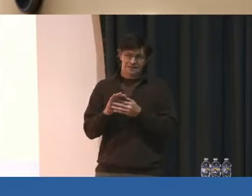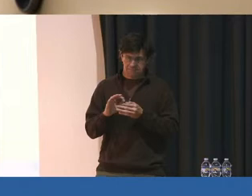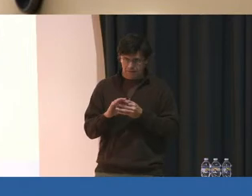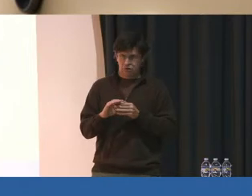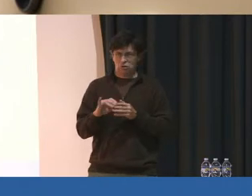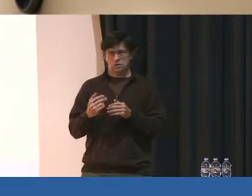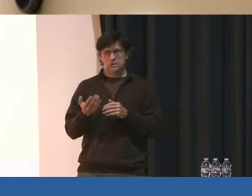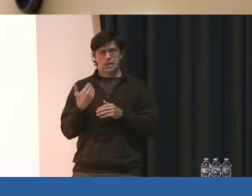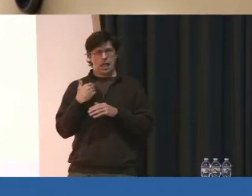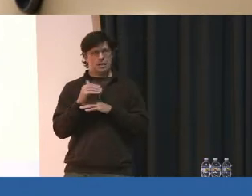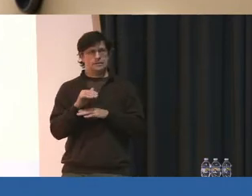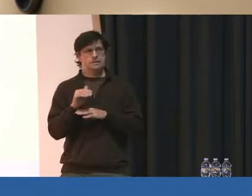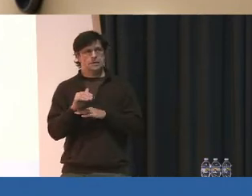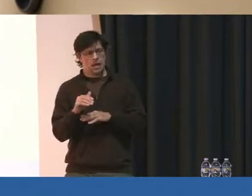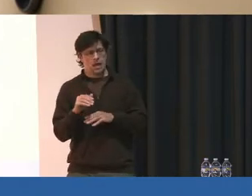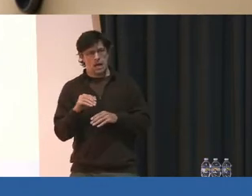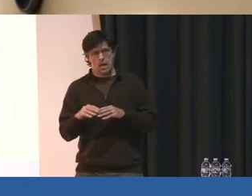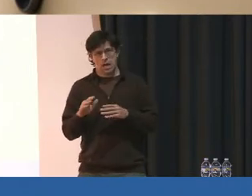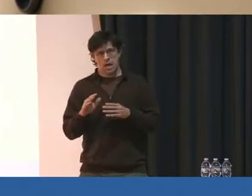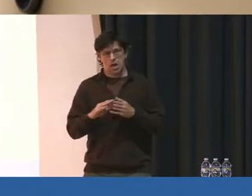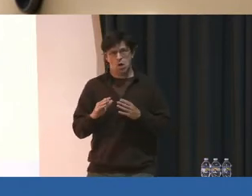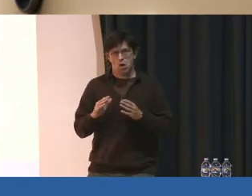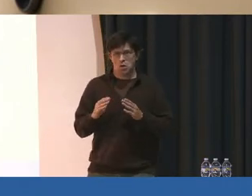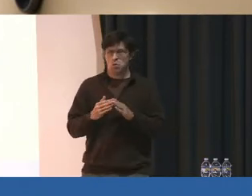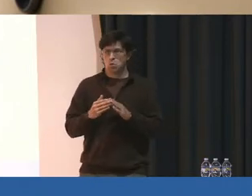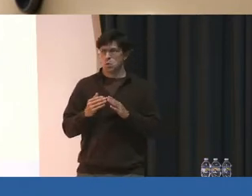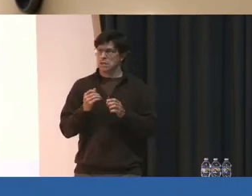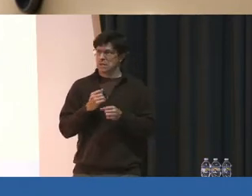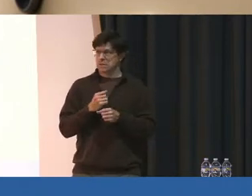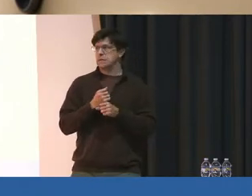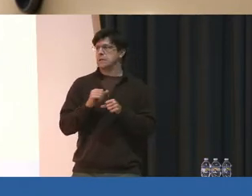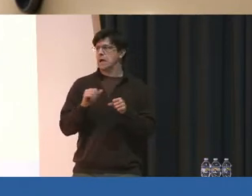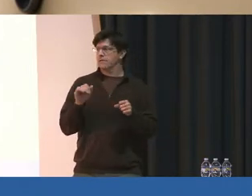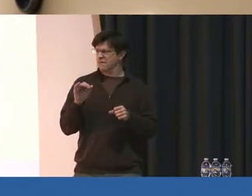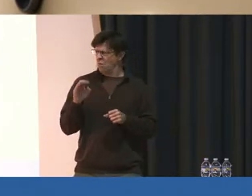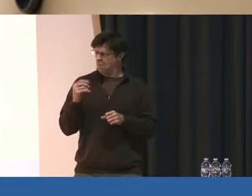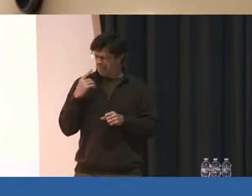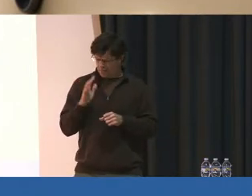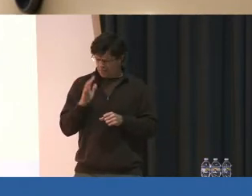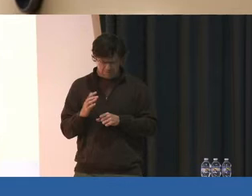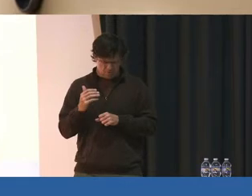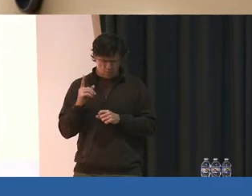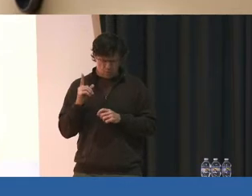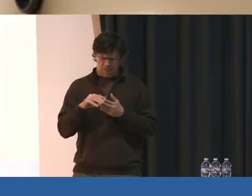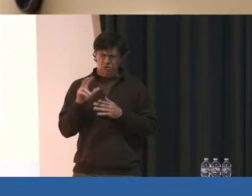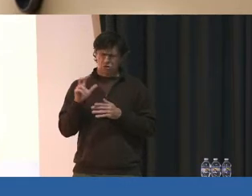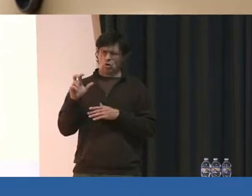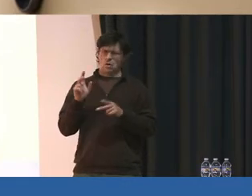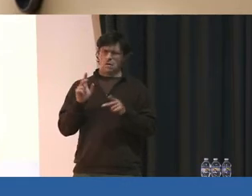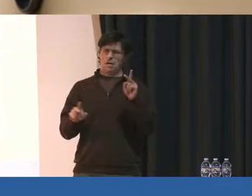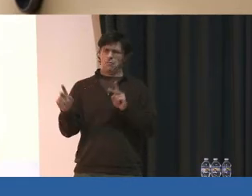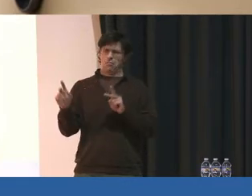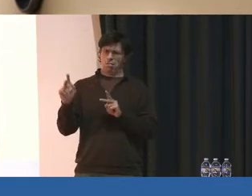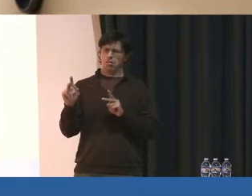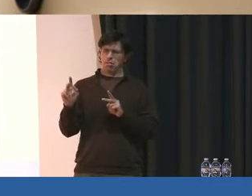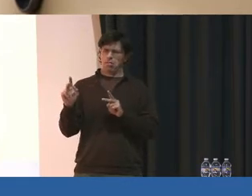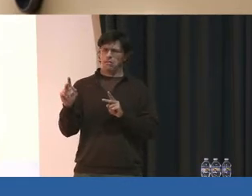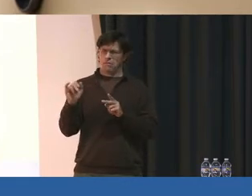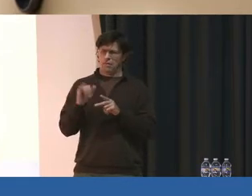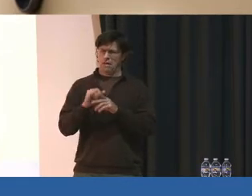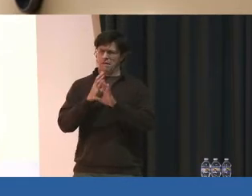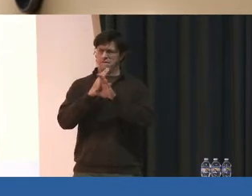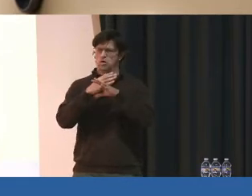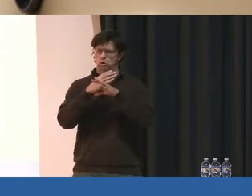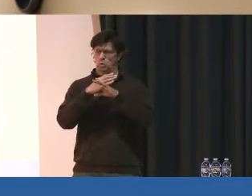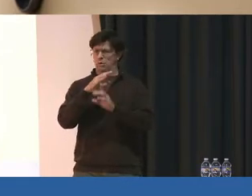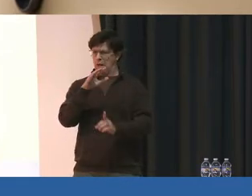last night in a community safety form where I think we had about 1,300 people that were virtually in